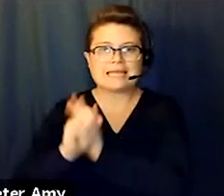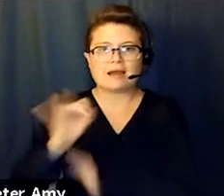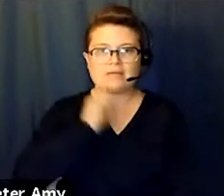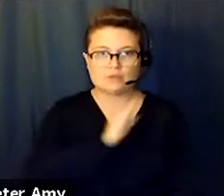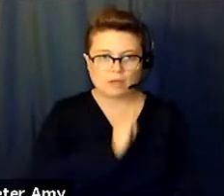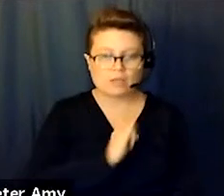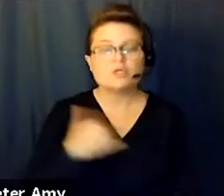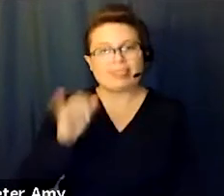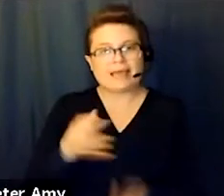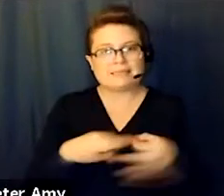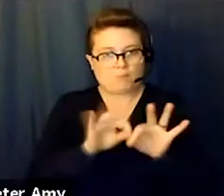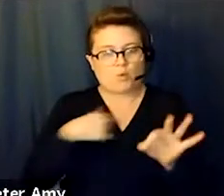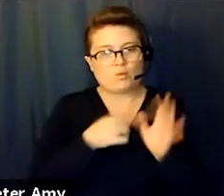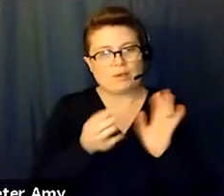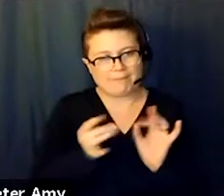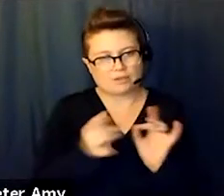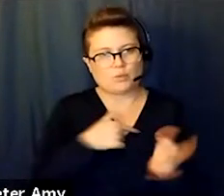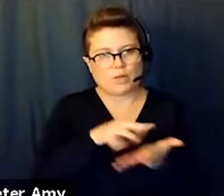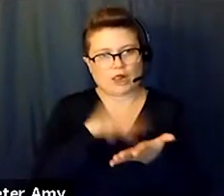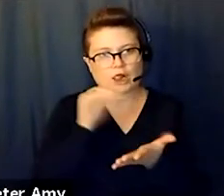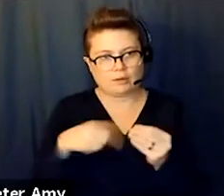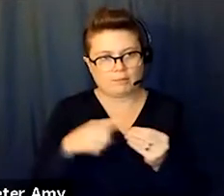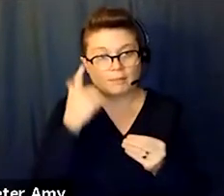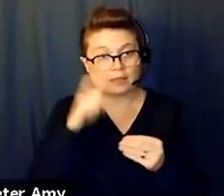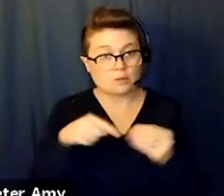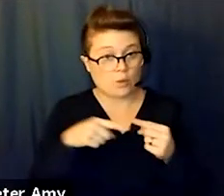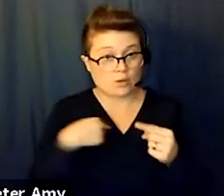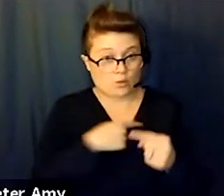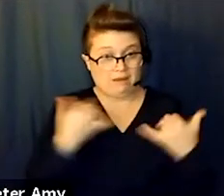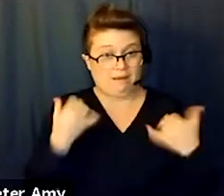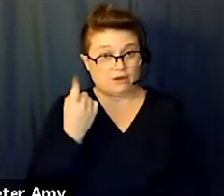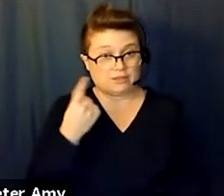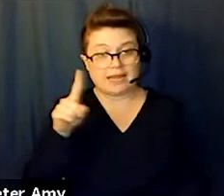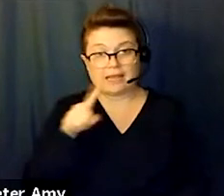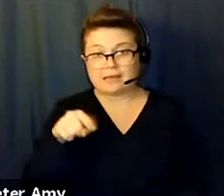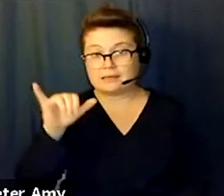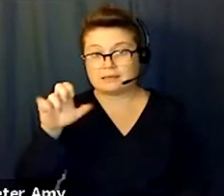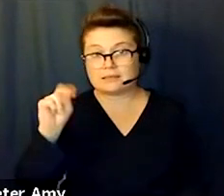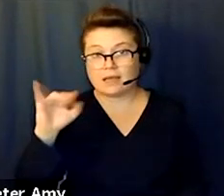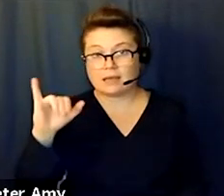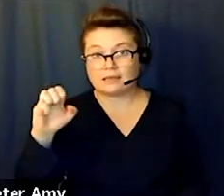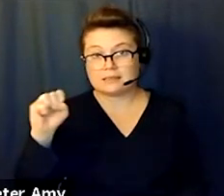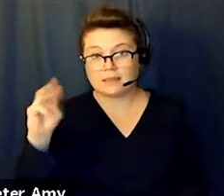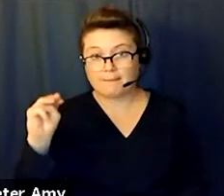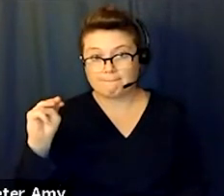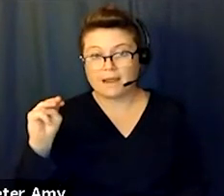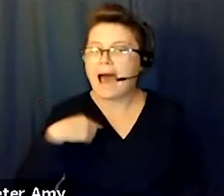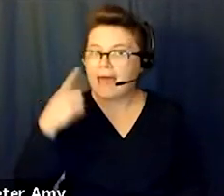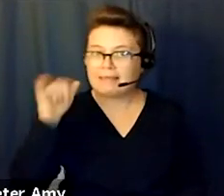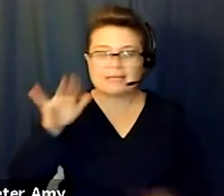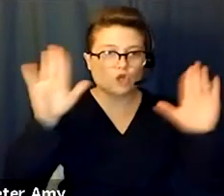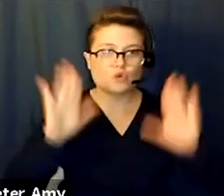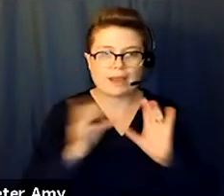mention, to learn about, because when we understand the role of Zionism, I think Zionism is a great example of the